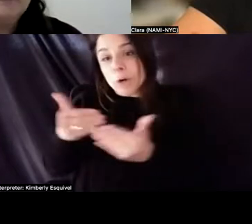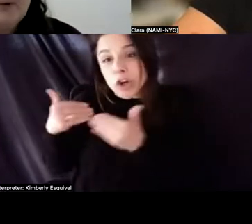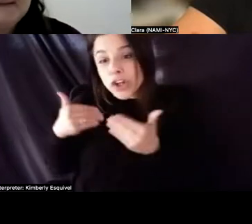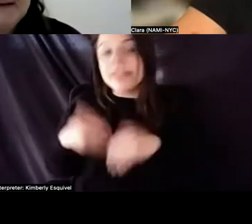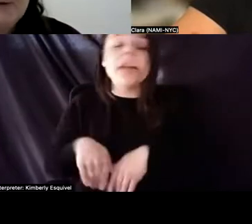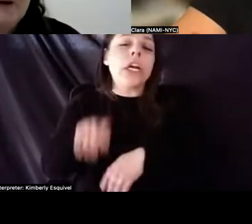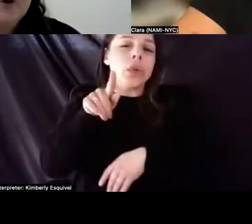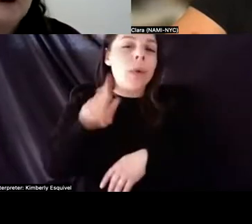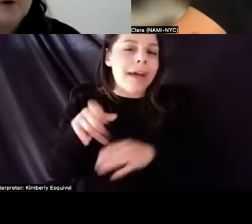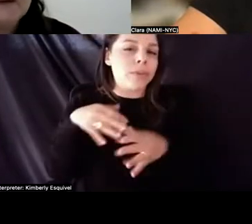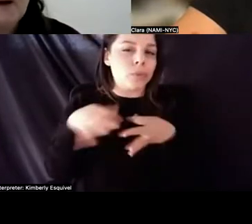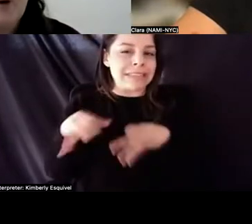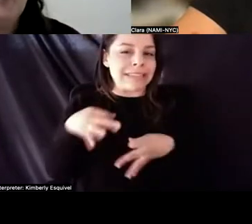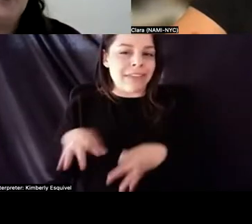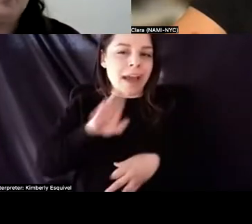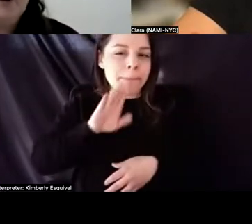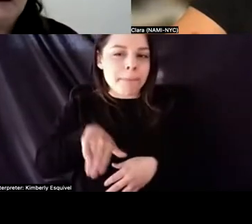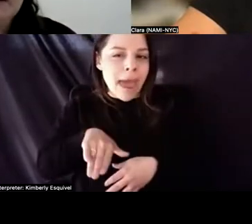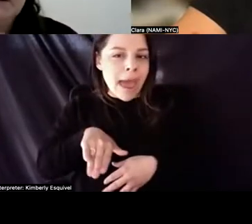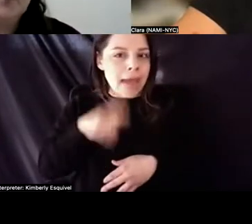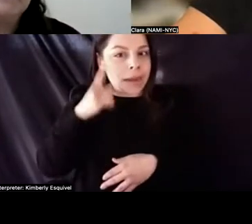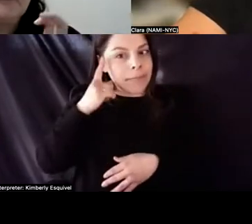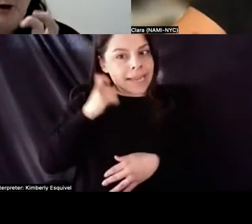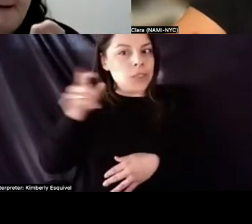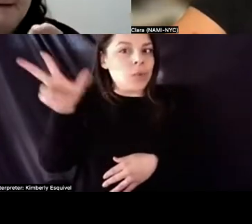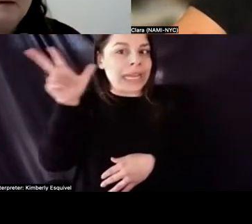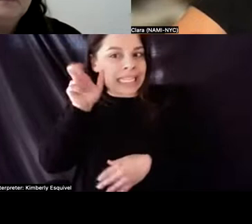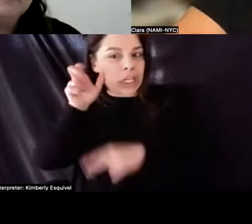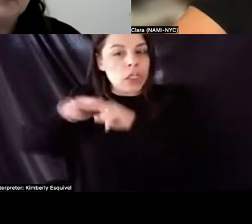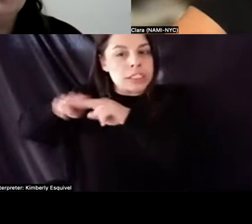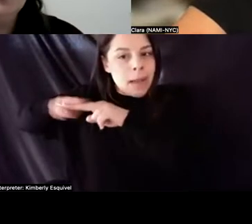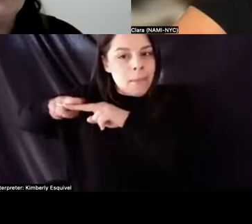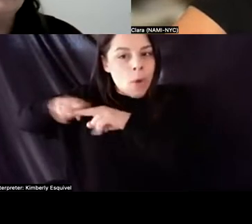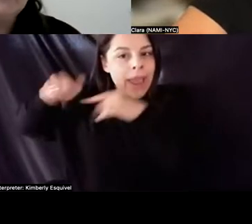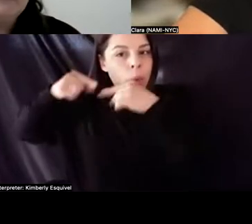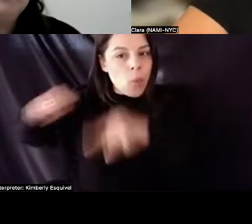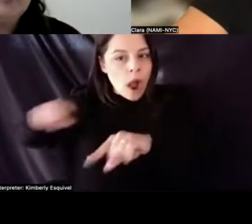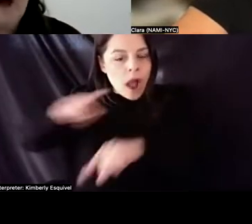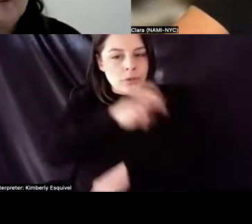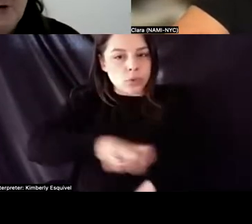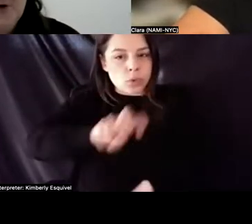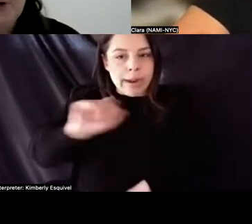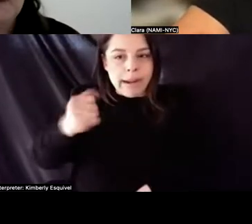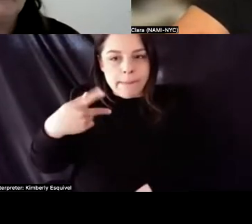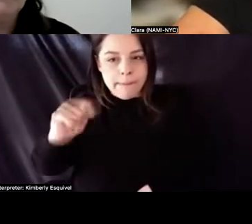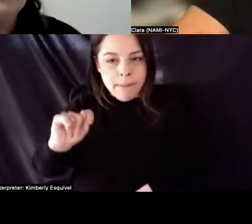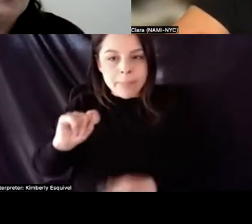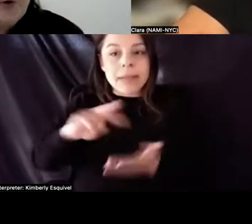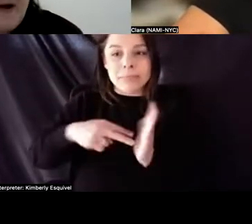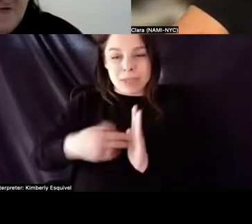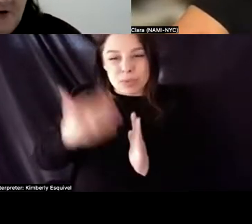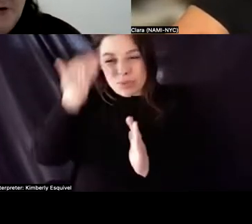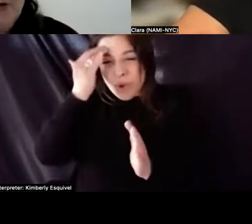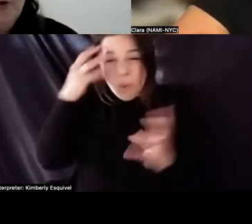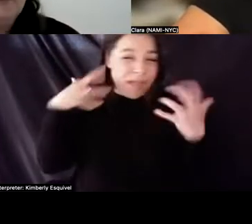at a subway station and you could hear the subway while you were on touring the apartment. So you knew that it was going to be too loud for you or it's to be too